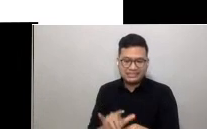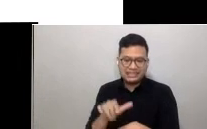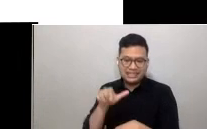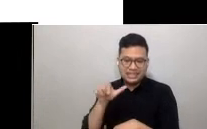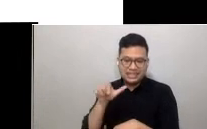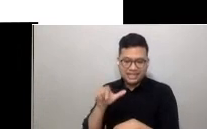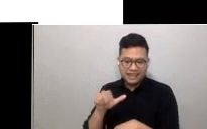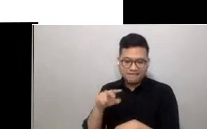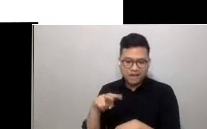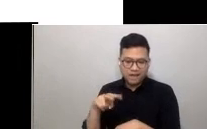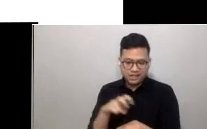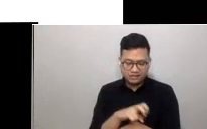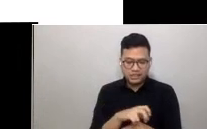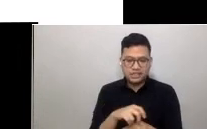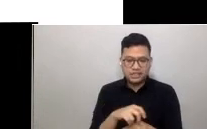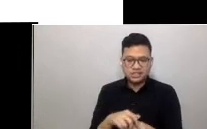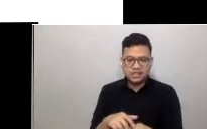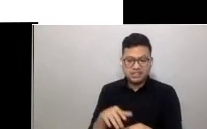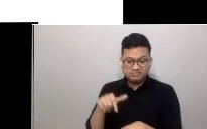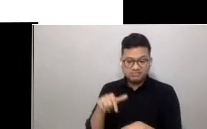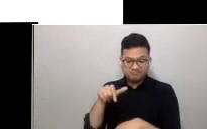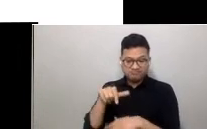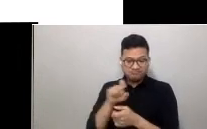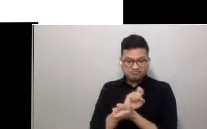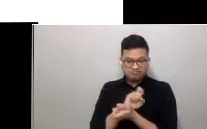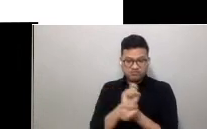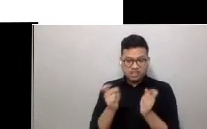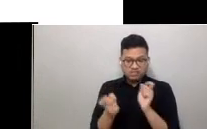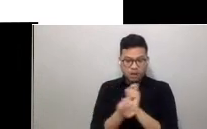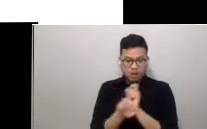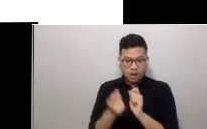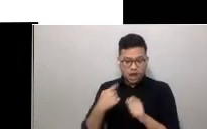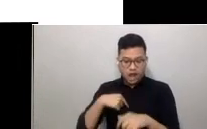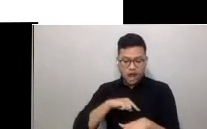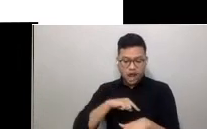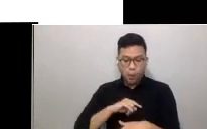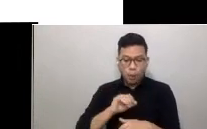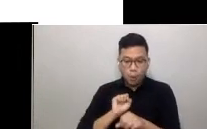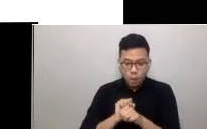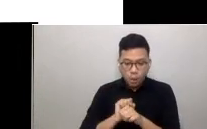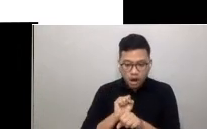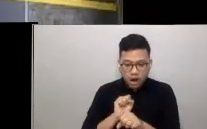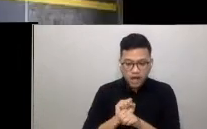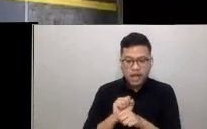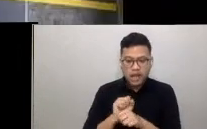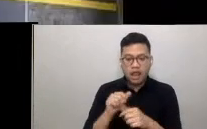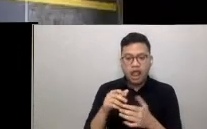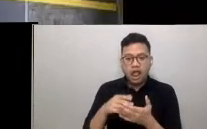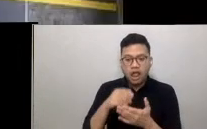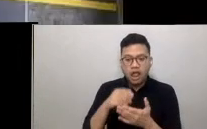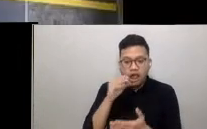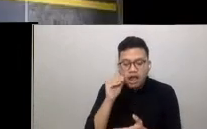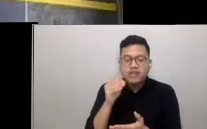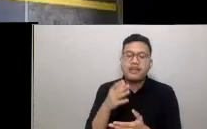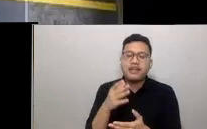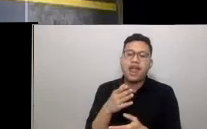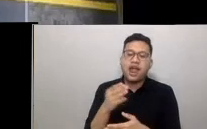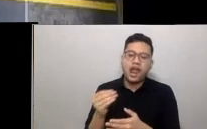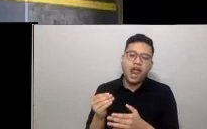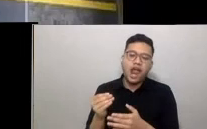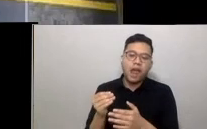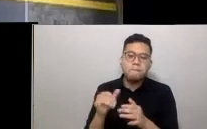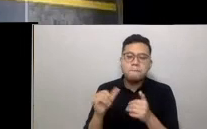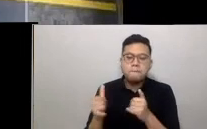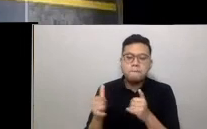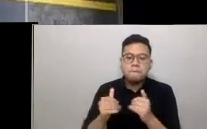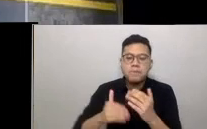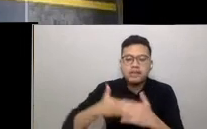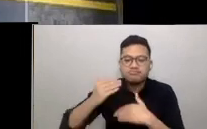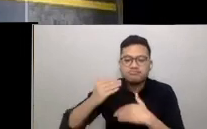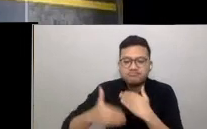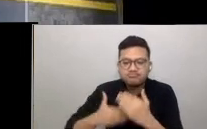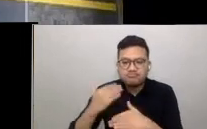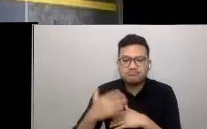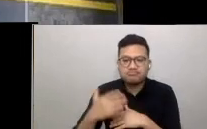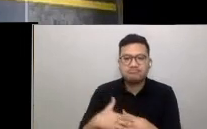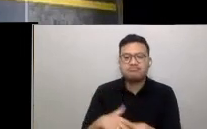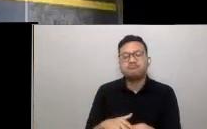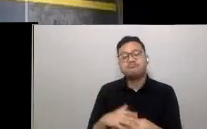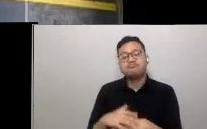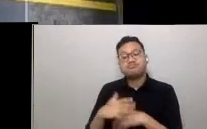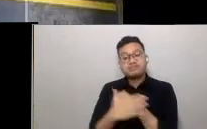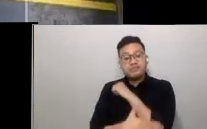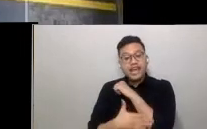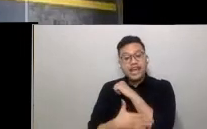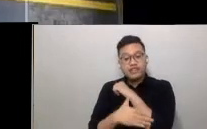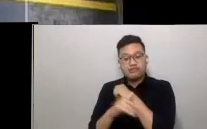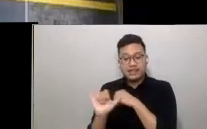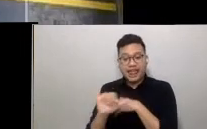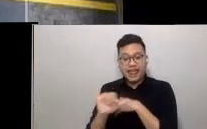Depression and transformed our working, learning, playing and living regimes. Countries such as Singapore have responded to